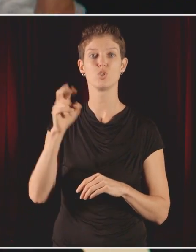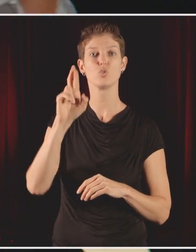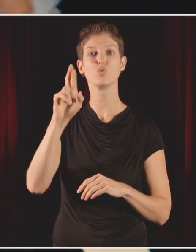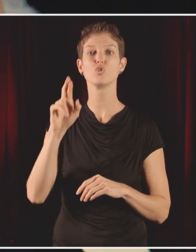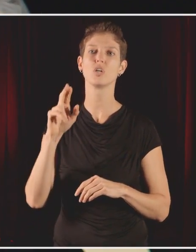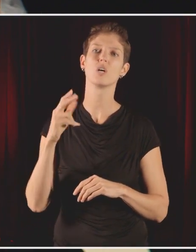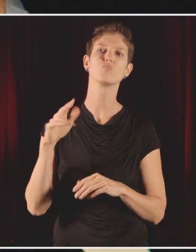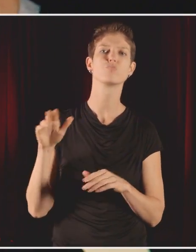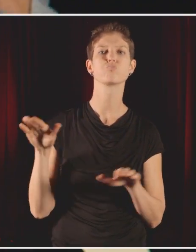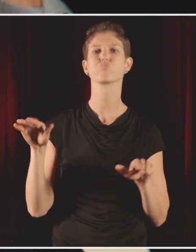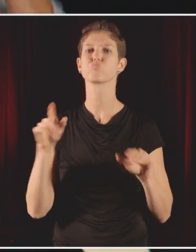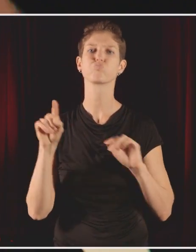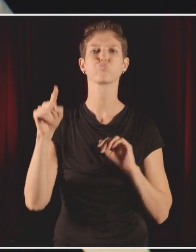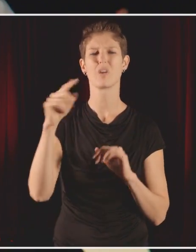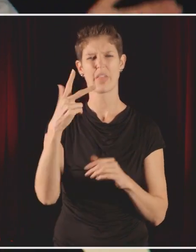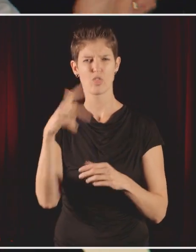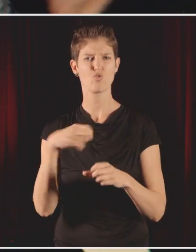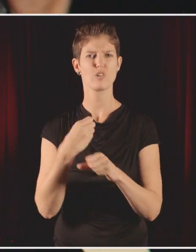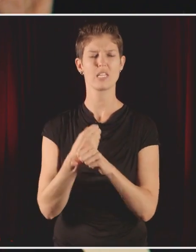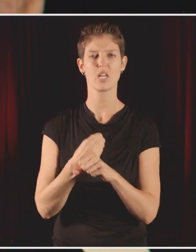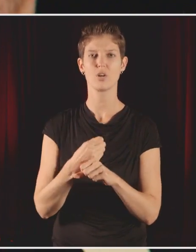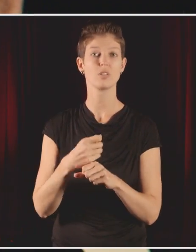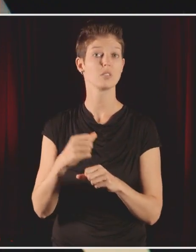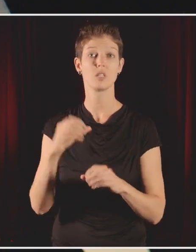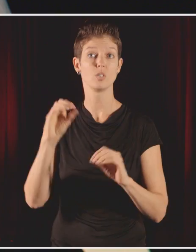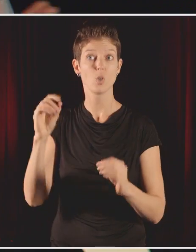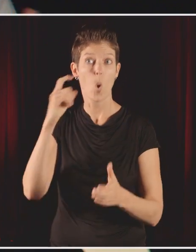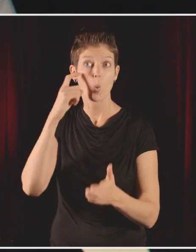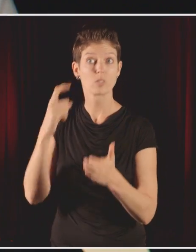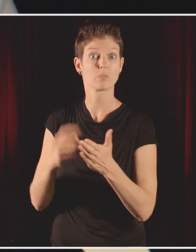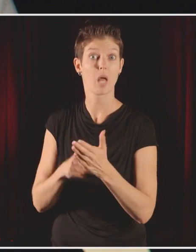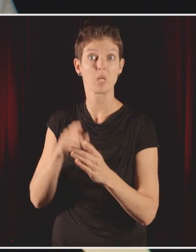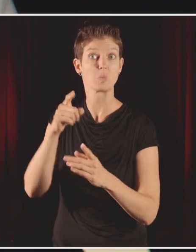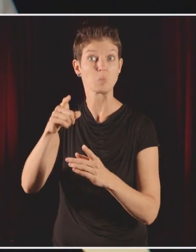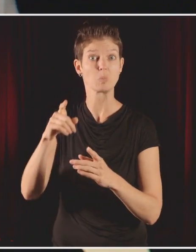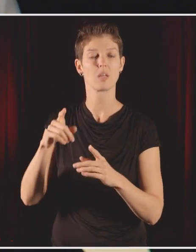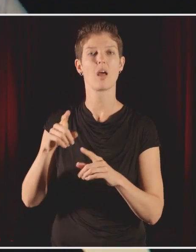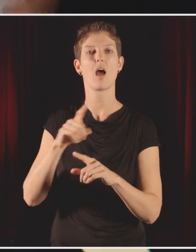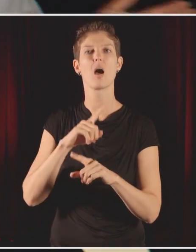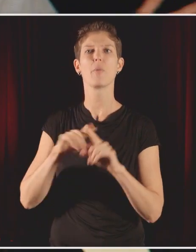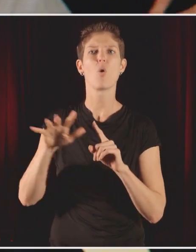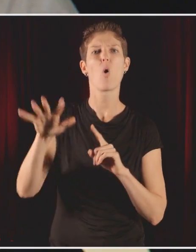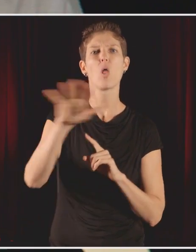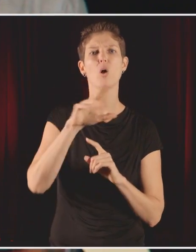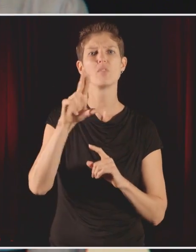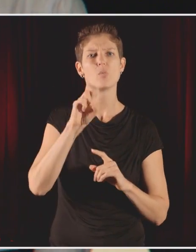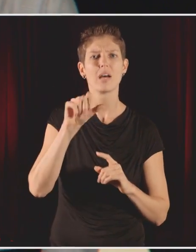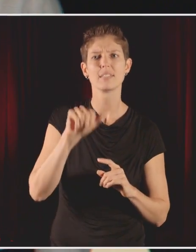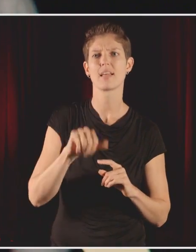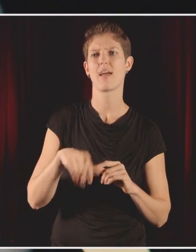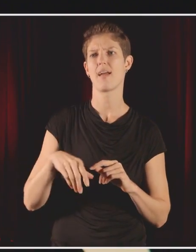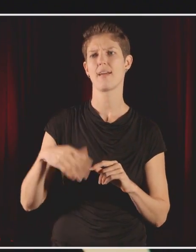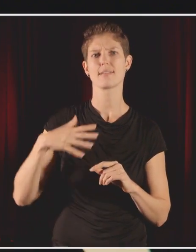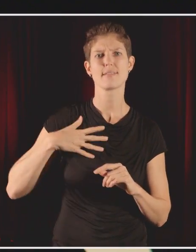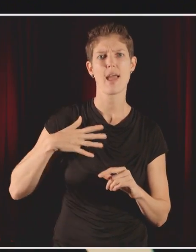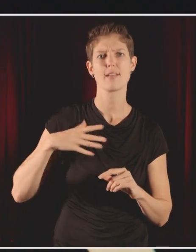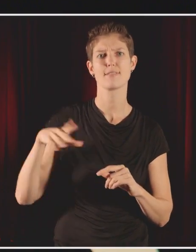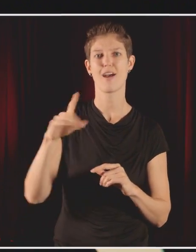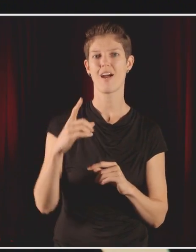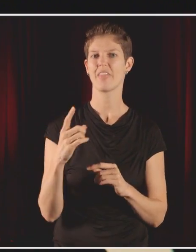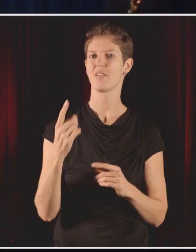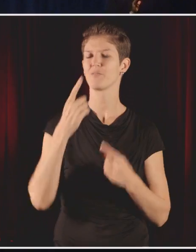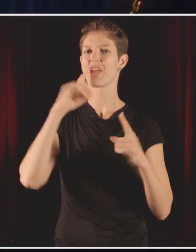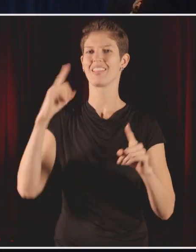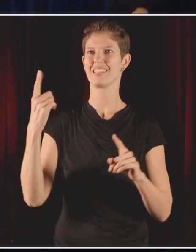to Canada. He went past Salem. He hung out in Southern California. And then somebody got this picture and it was on the TV show and it's great. We